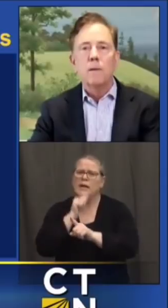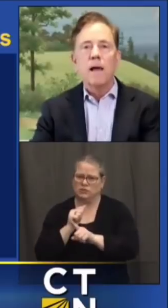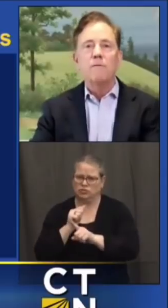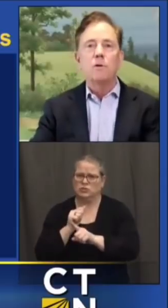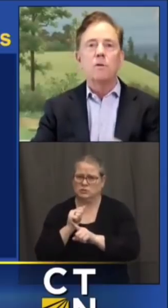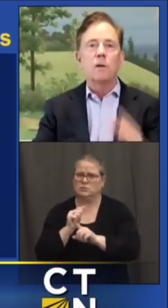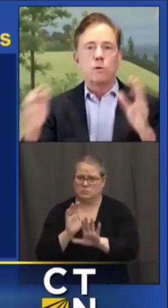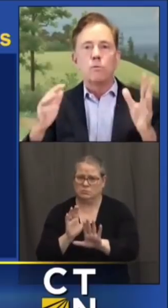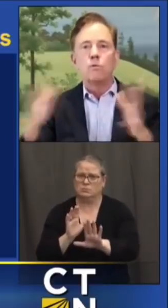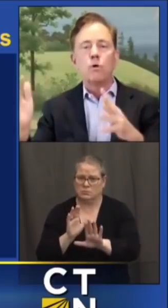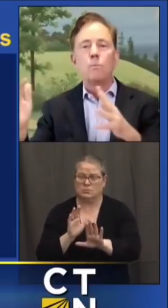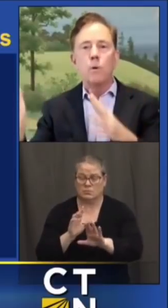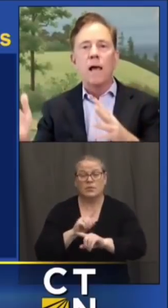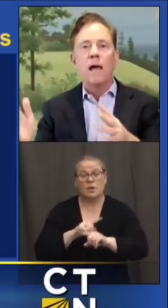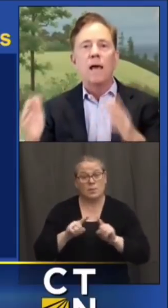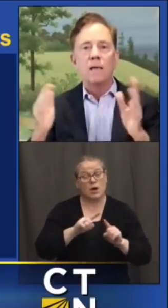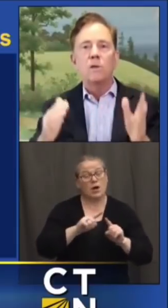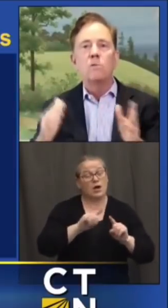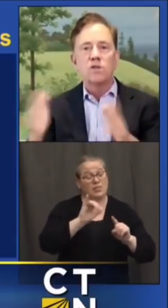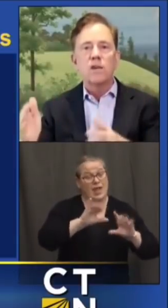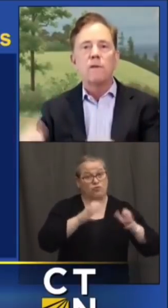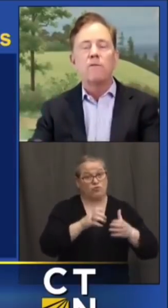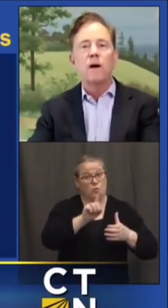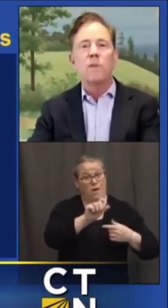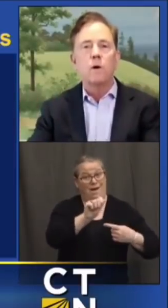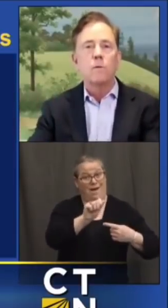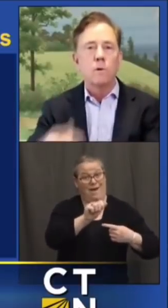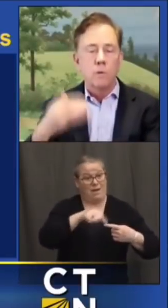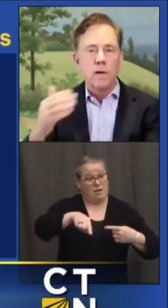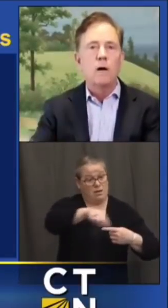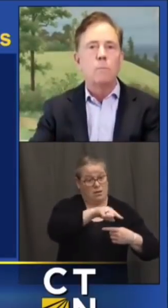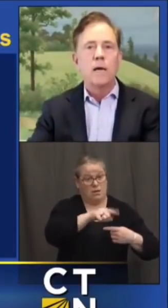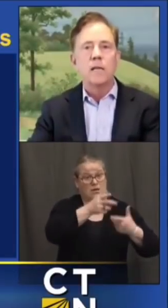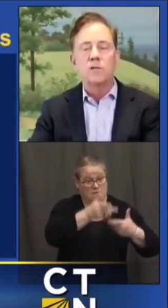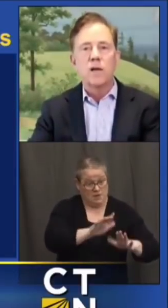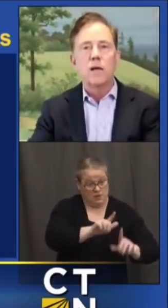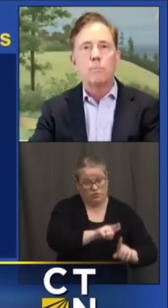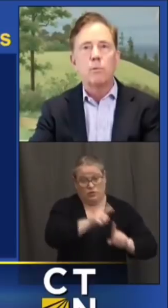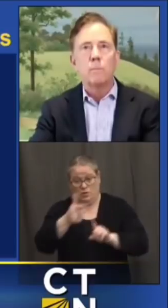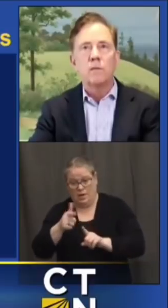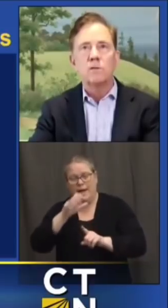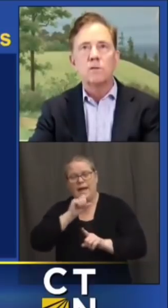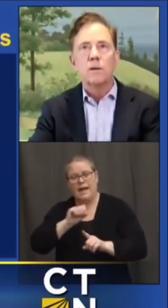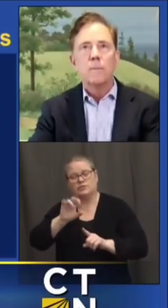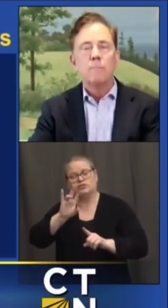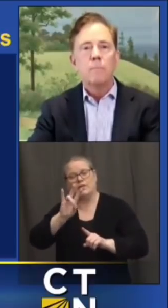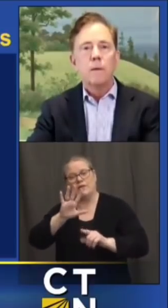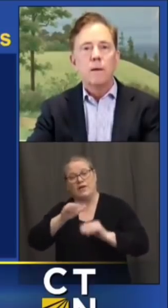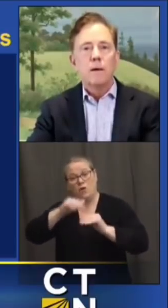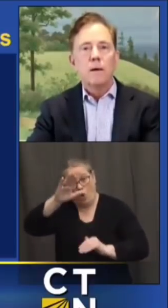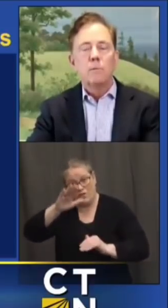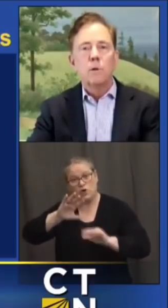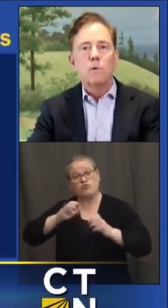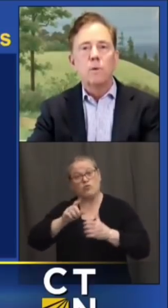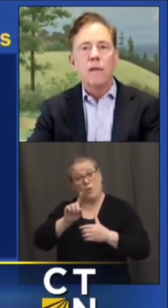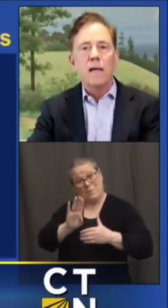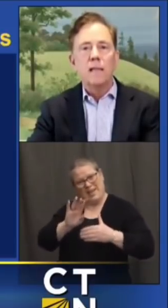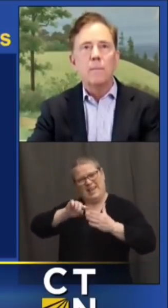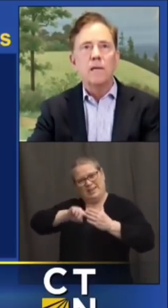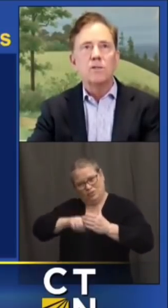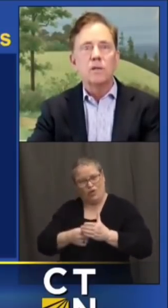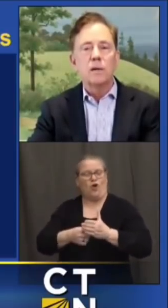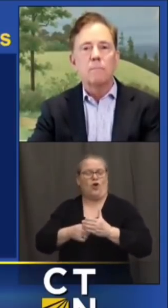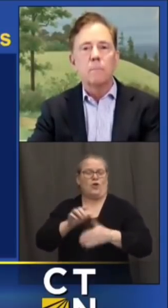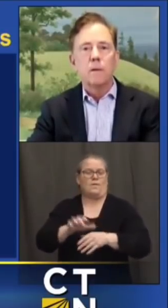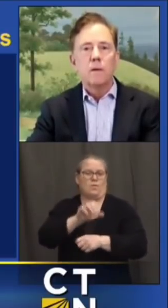uh after the group 1a those 75 and over we're now beginning to take appointments uh look with that